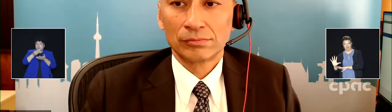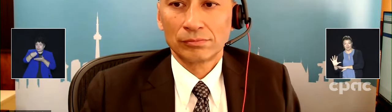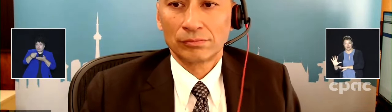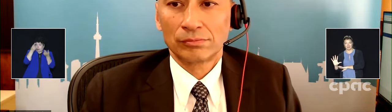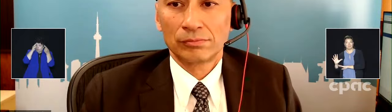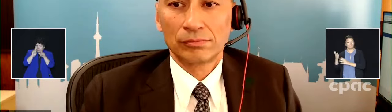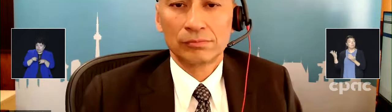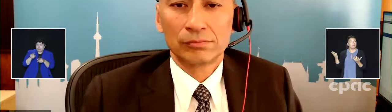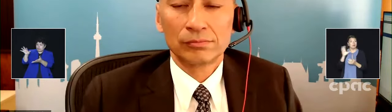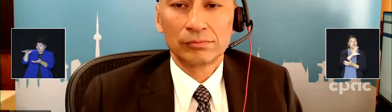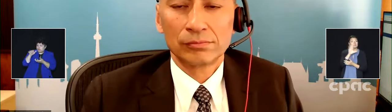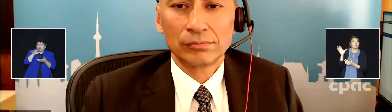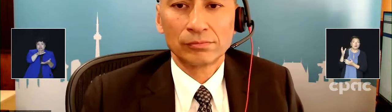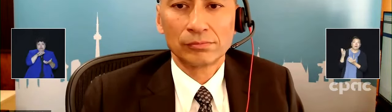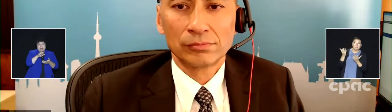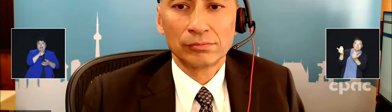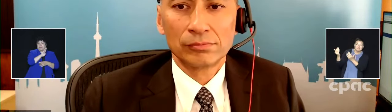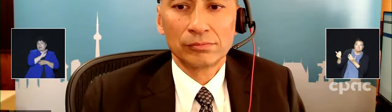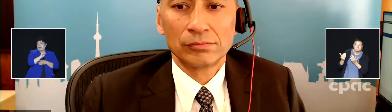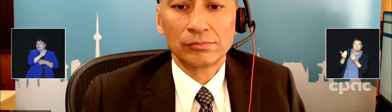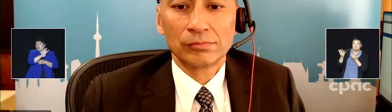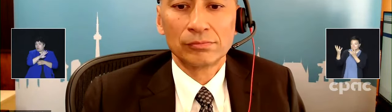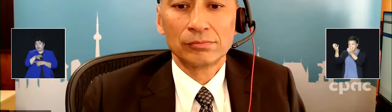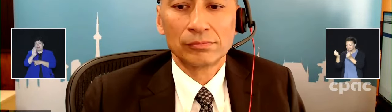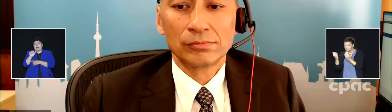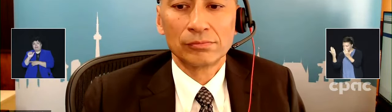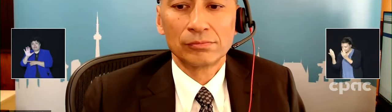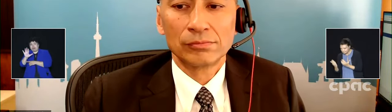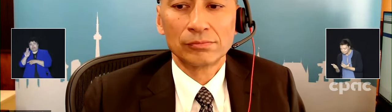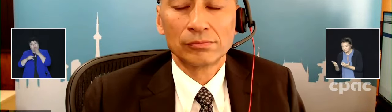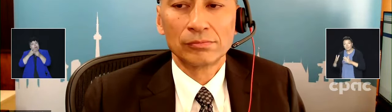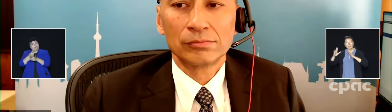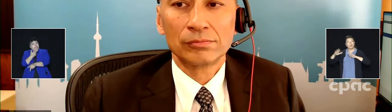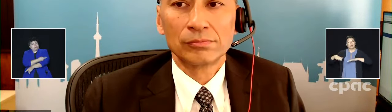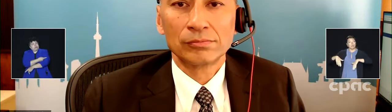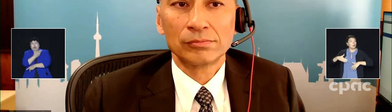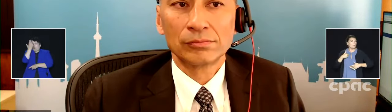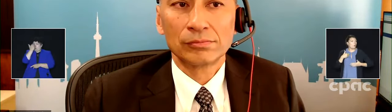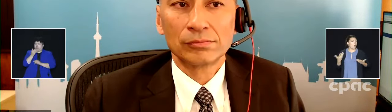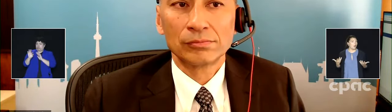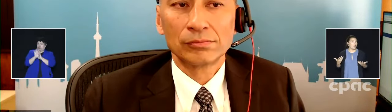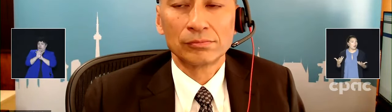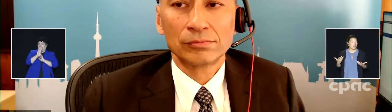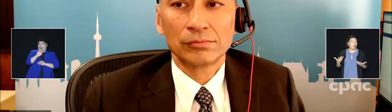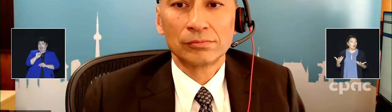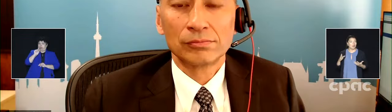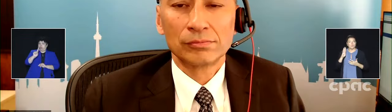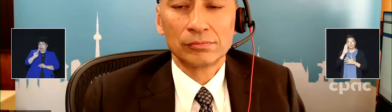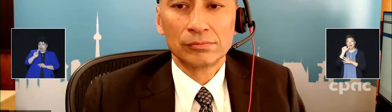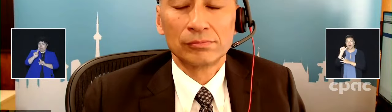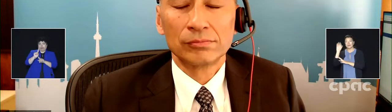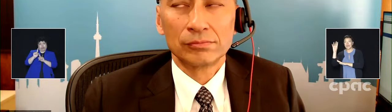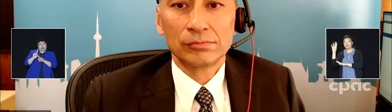BA.4 and BA.5 variants and why did we choose BA.1 targeted bivalent vaccines instead?